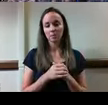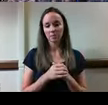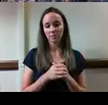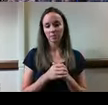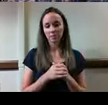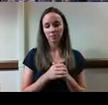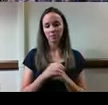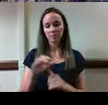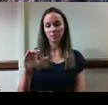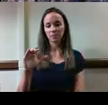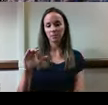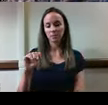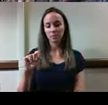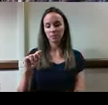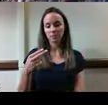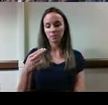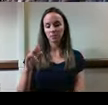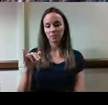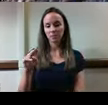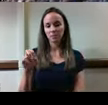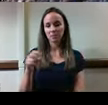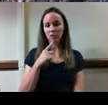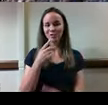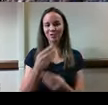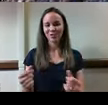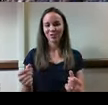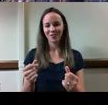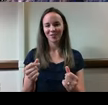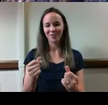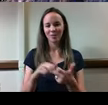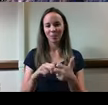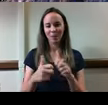Catherine Scott has jumped into solving the problem for us. Thank you, Catherine.